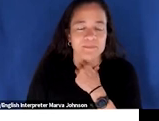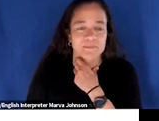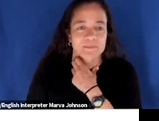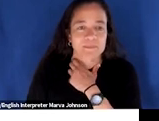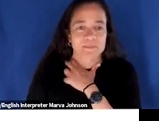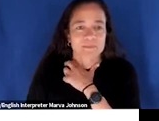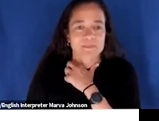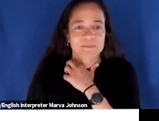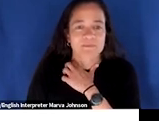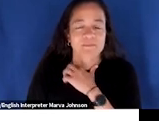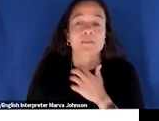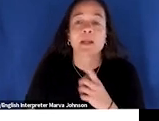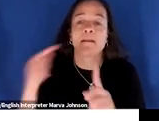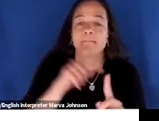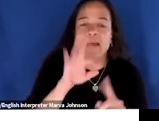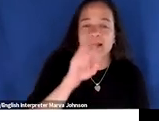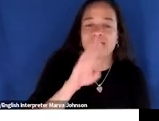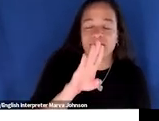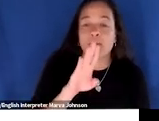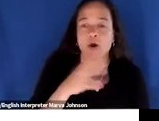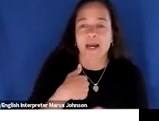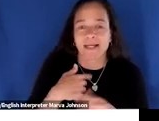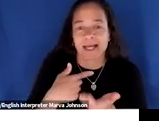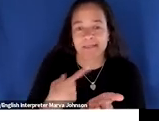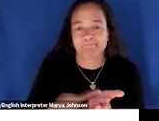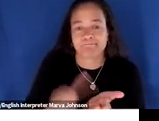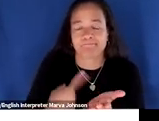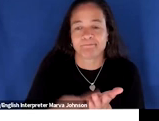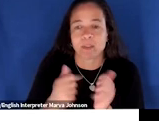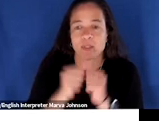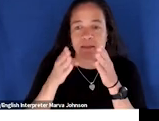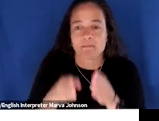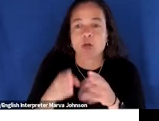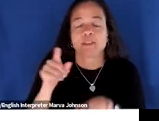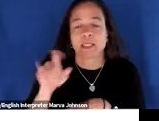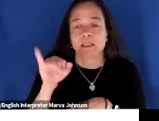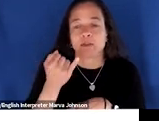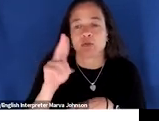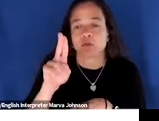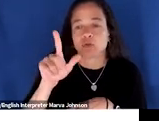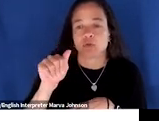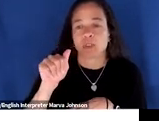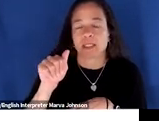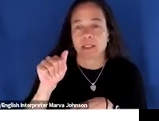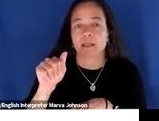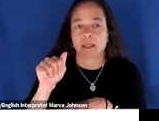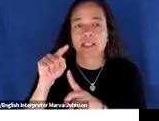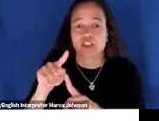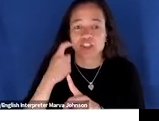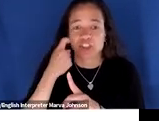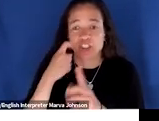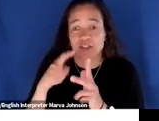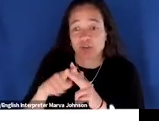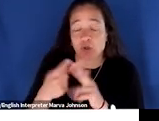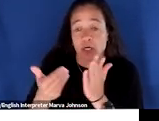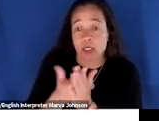about exactly this topic um a journalist at npr's name is julia simon she had just started a new beat at npr